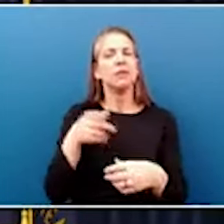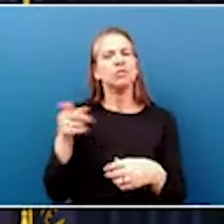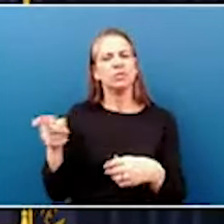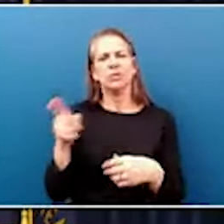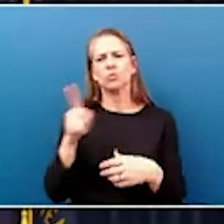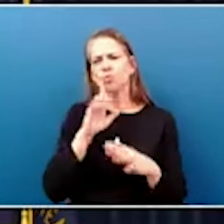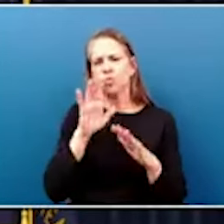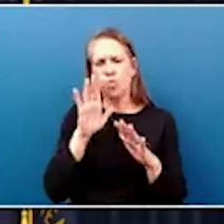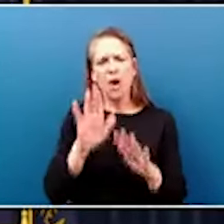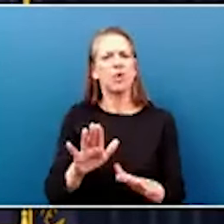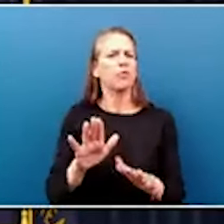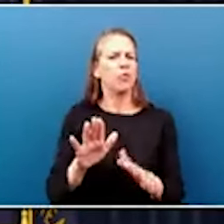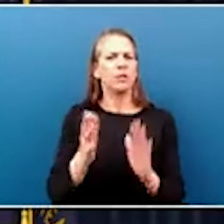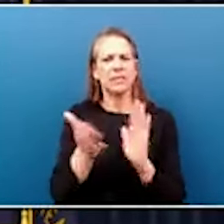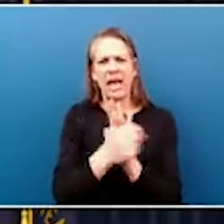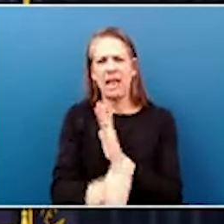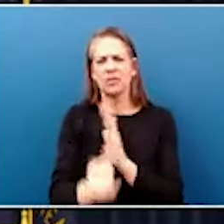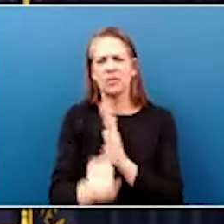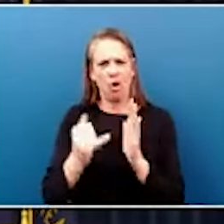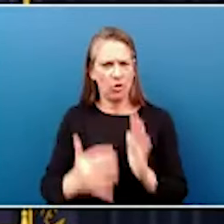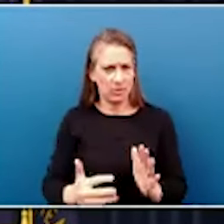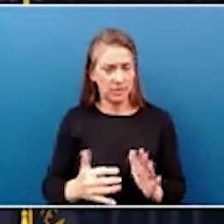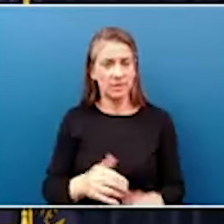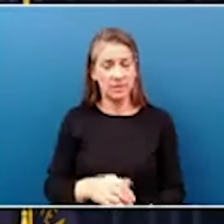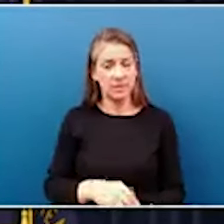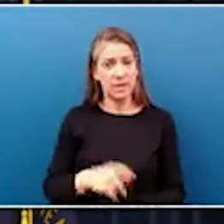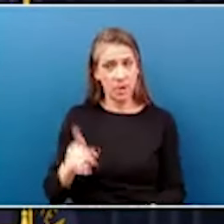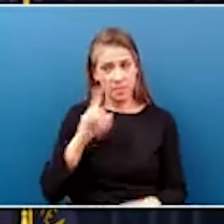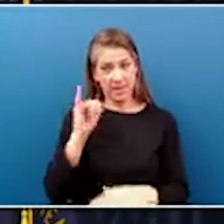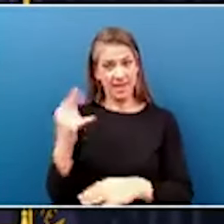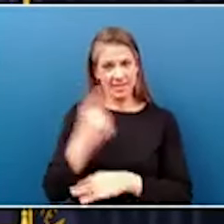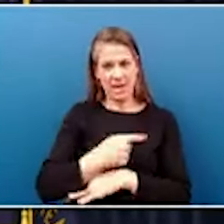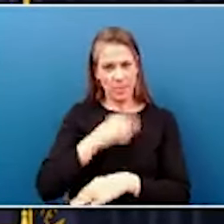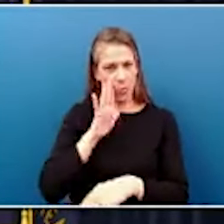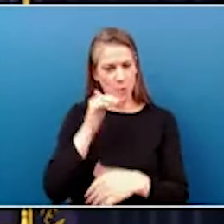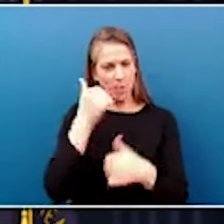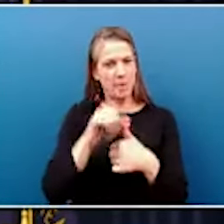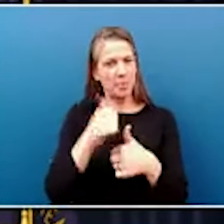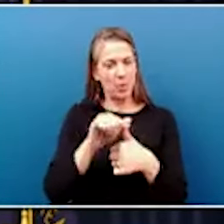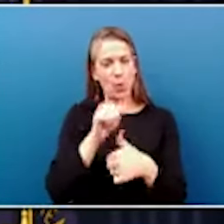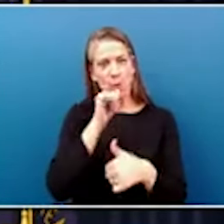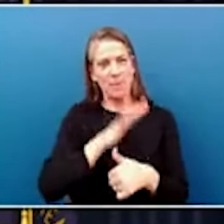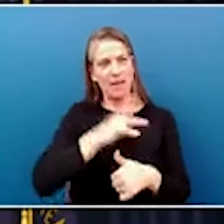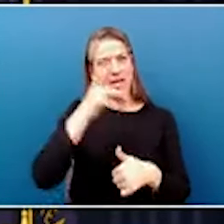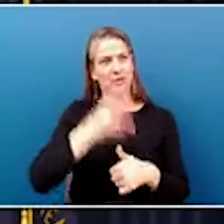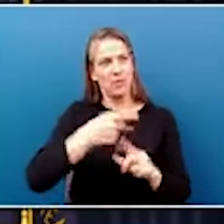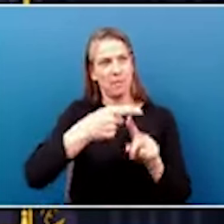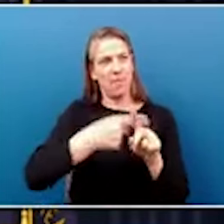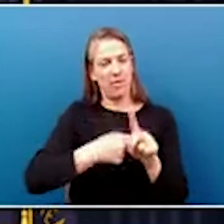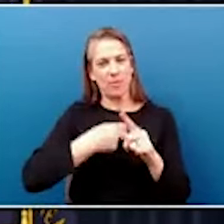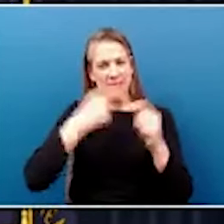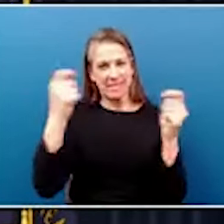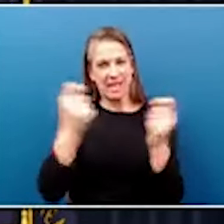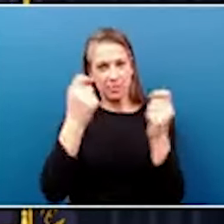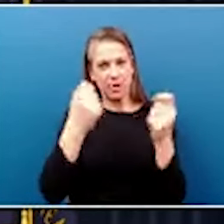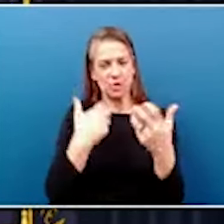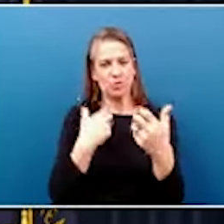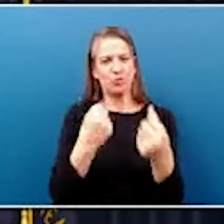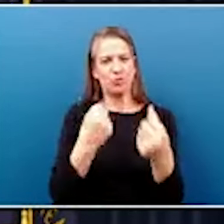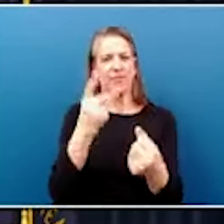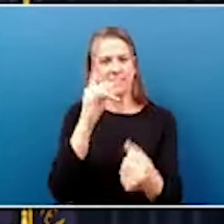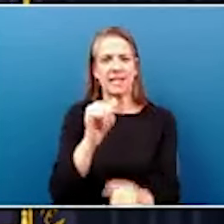as part of the events. It'll be a day to remember as we wrap up Women's History Month and celebrate the strength of Kentucky's women,